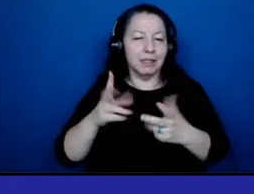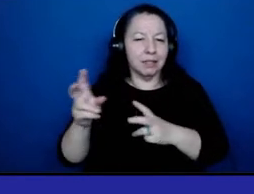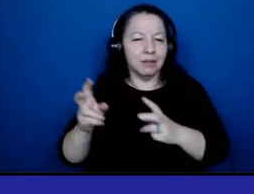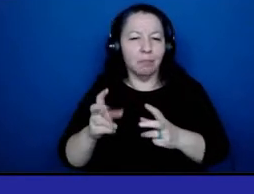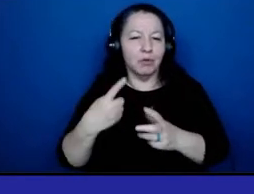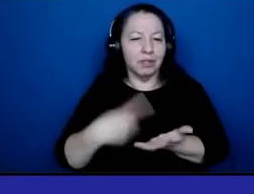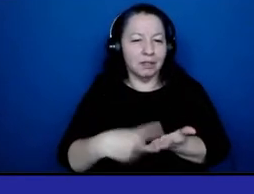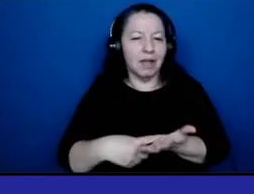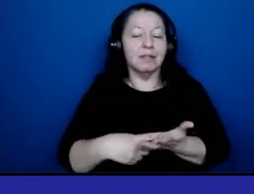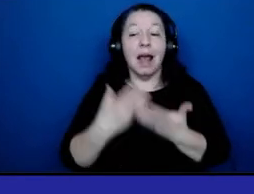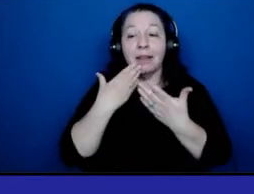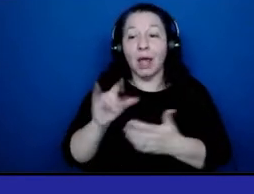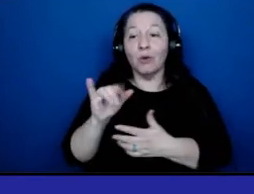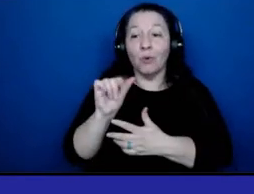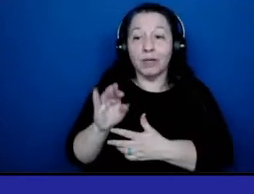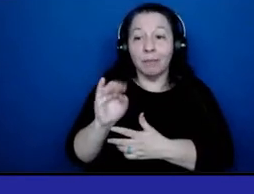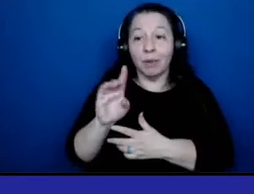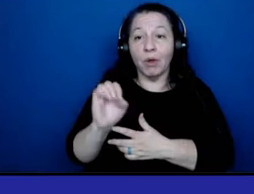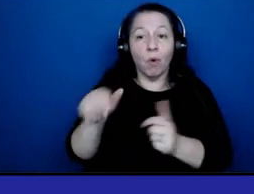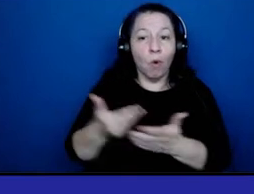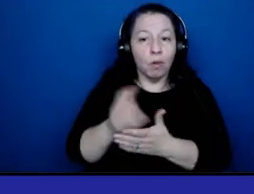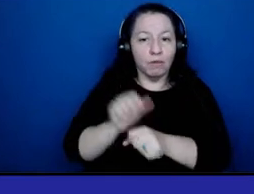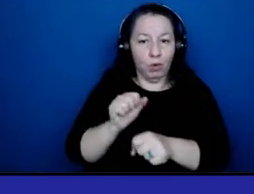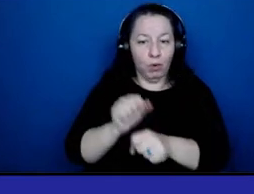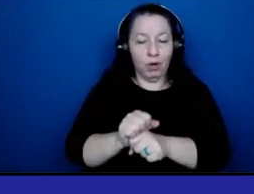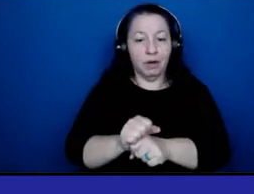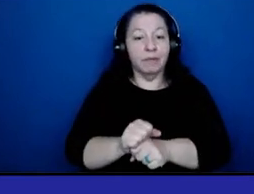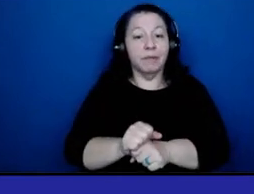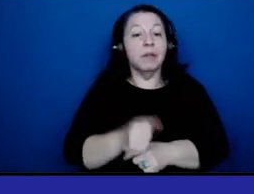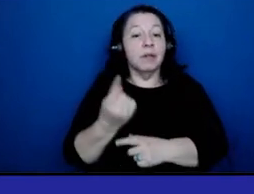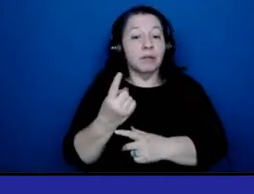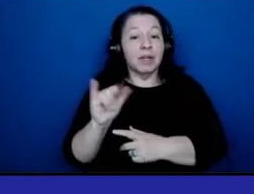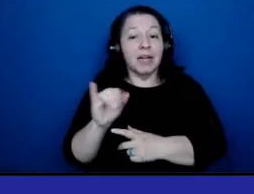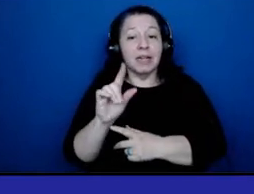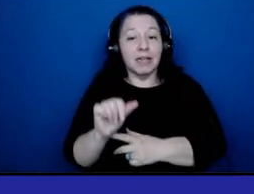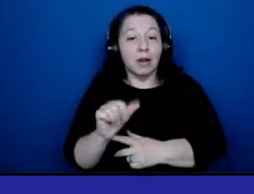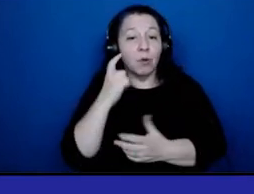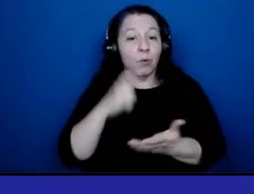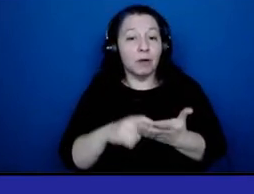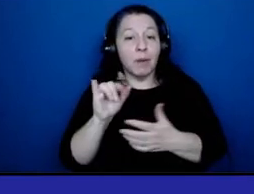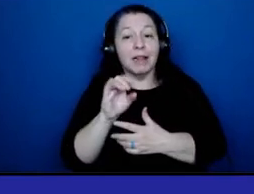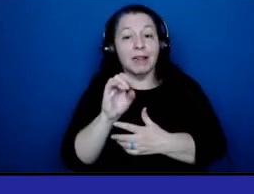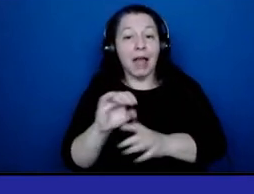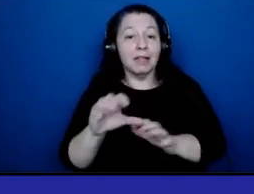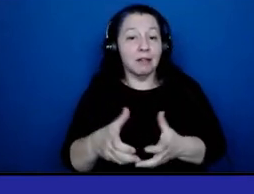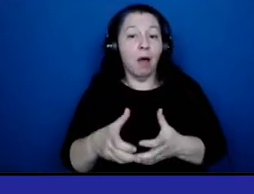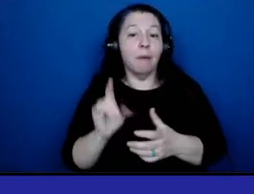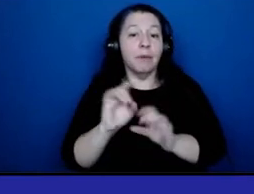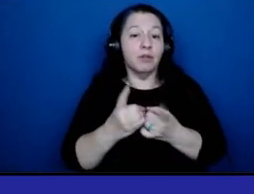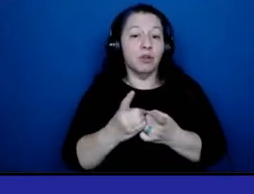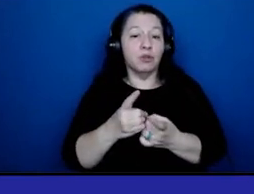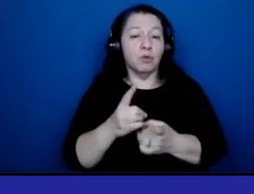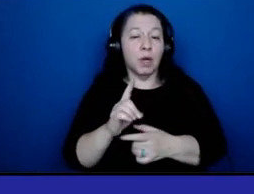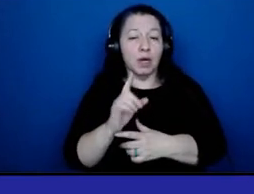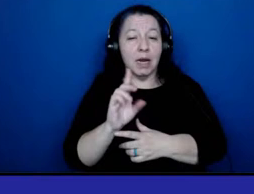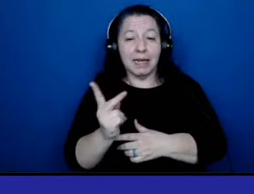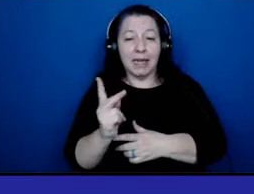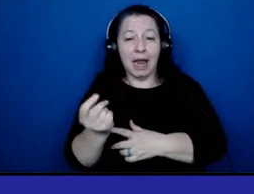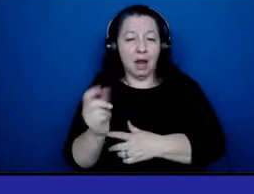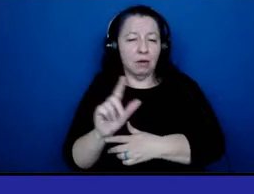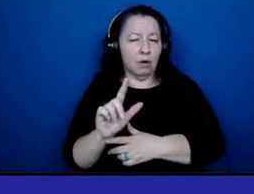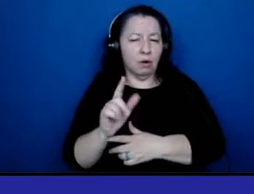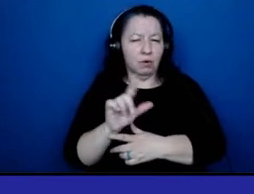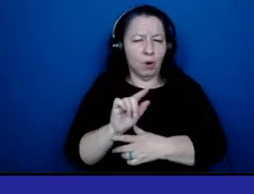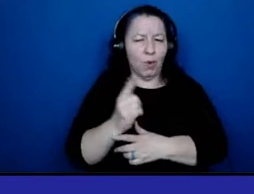does. She has been recognized for our Lions Club International District 20K1, which covers both Brooklyn and Queens